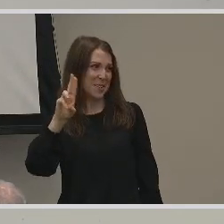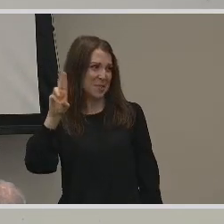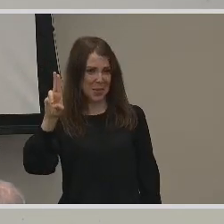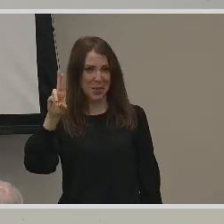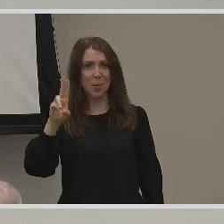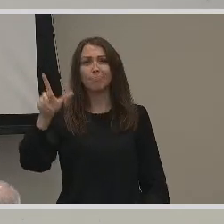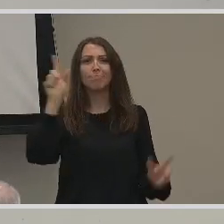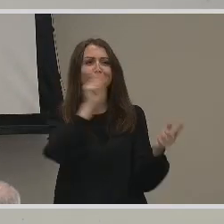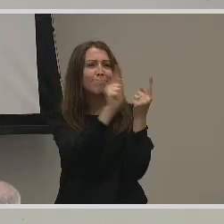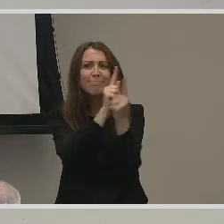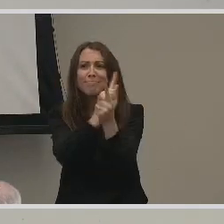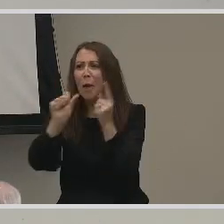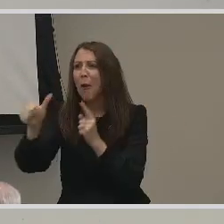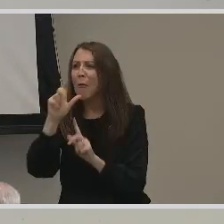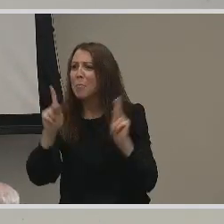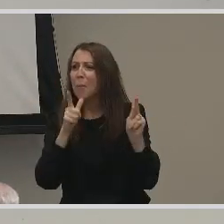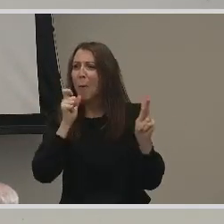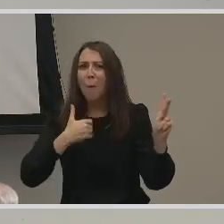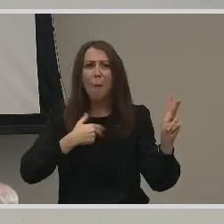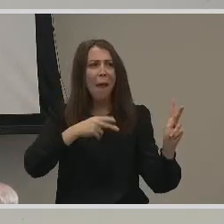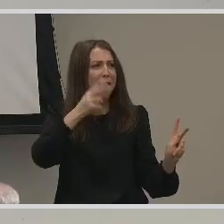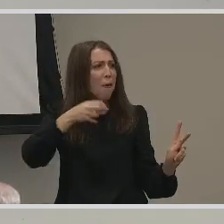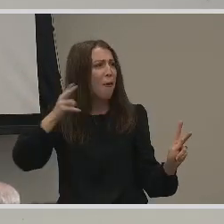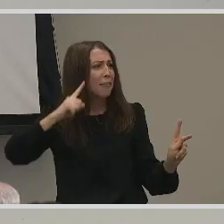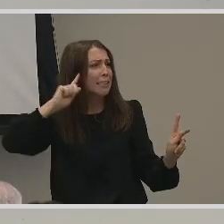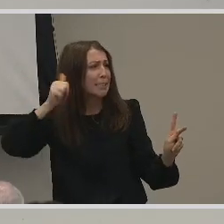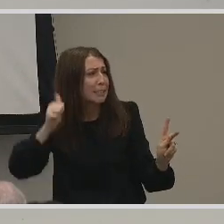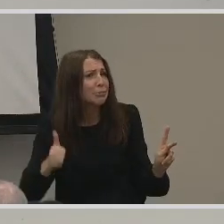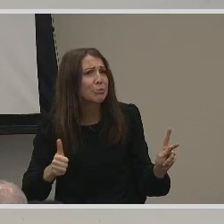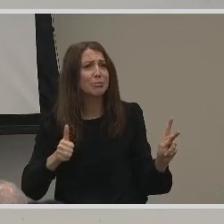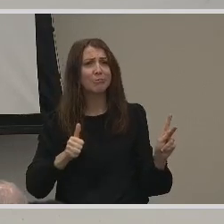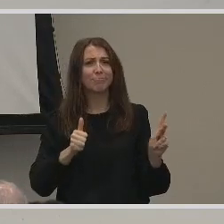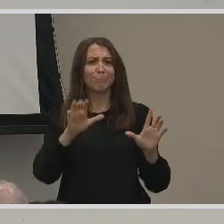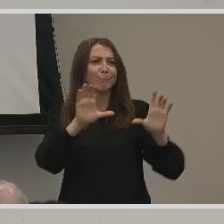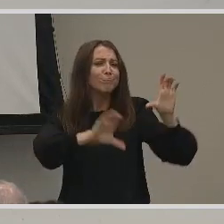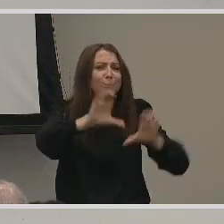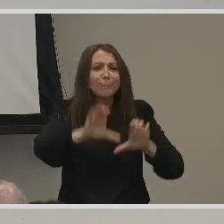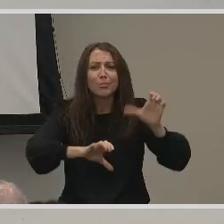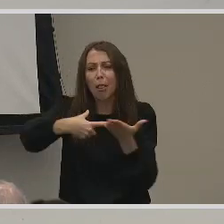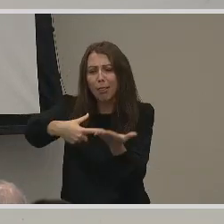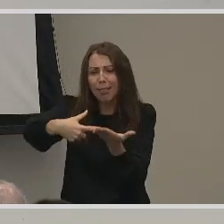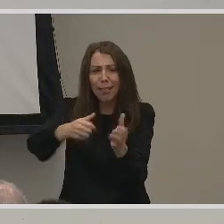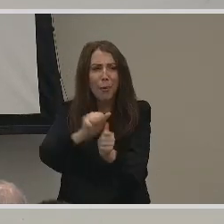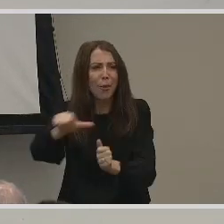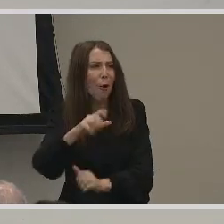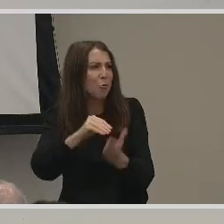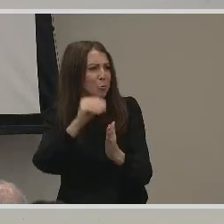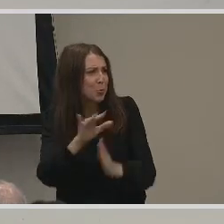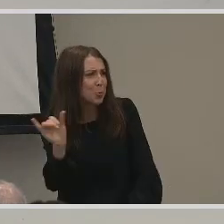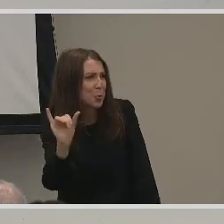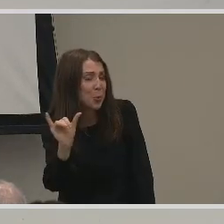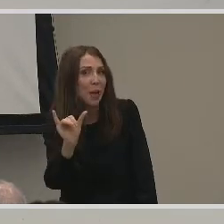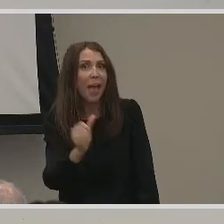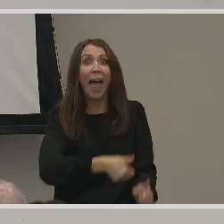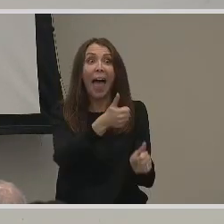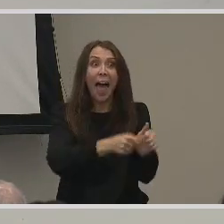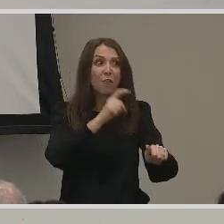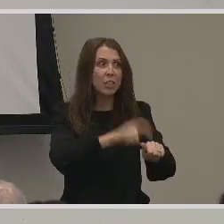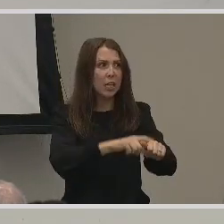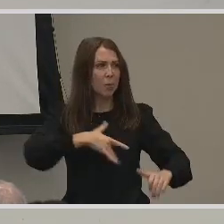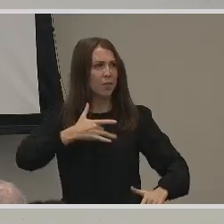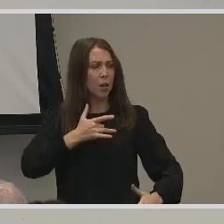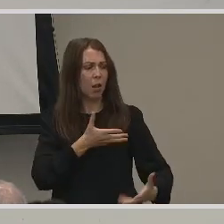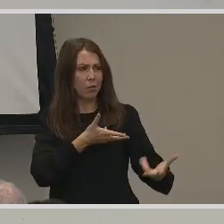loss. I've had the chance to chat with three other deaf or hard of hearing students. And each time I do, I feel really understood.